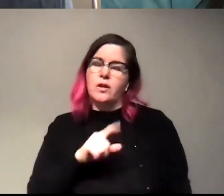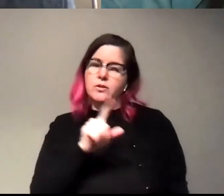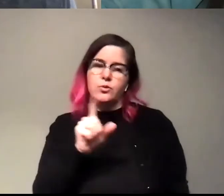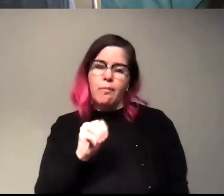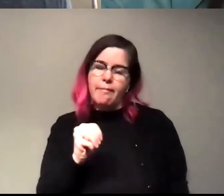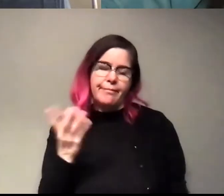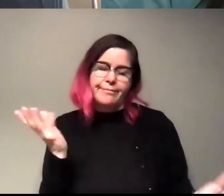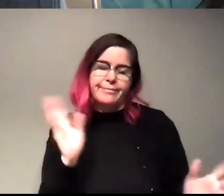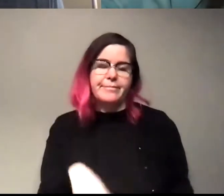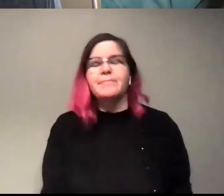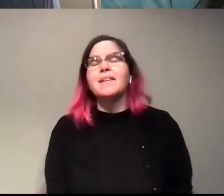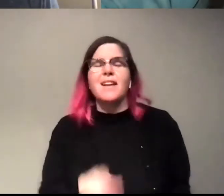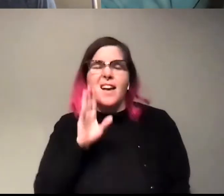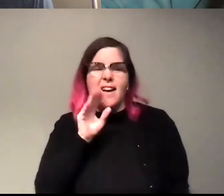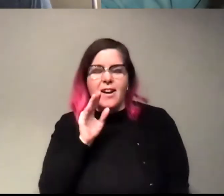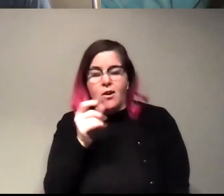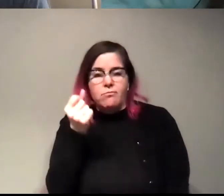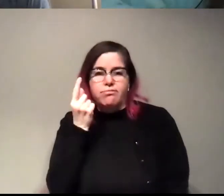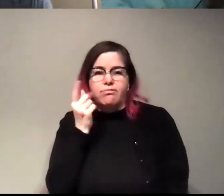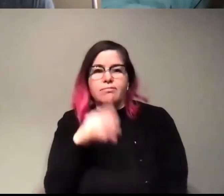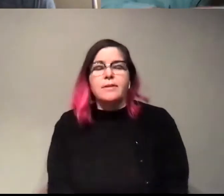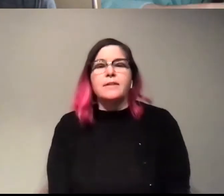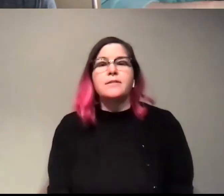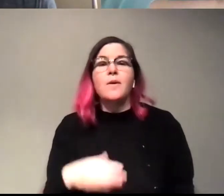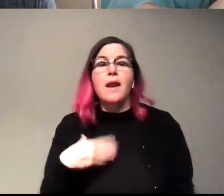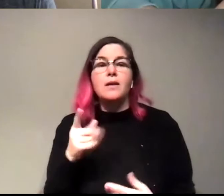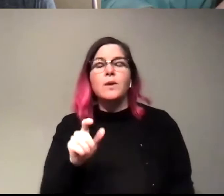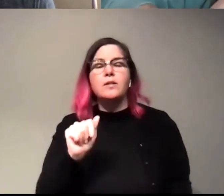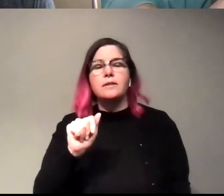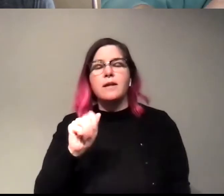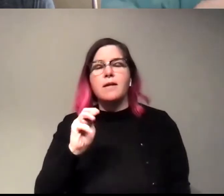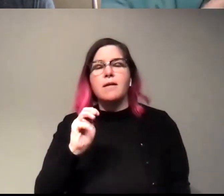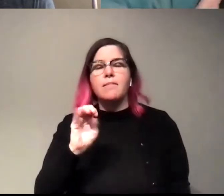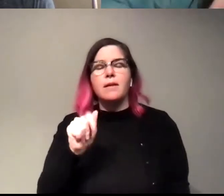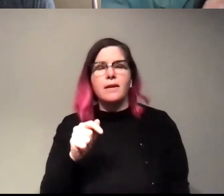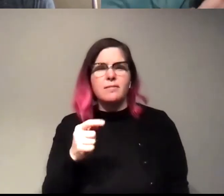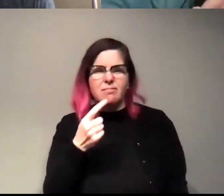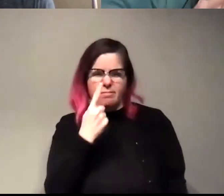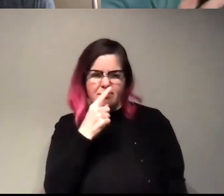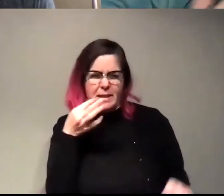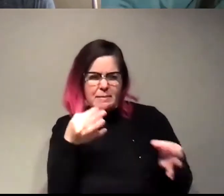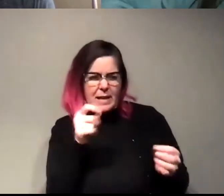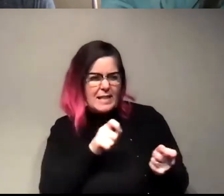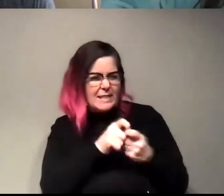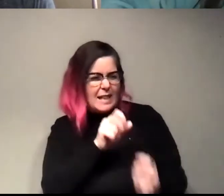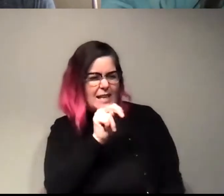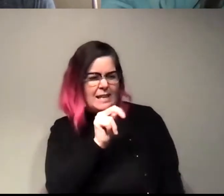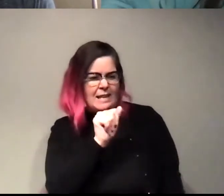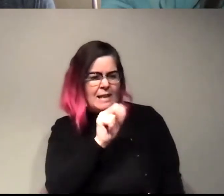I know it's, I get it. Okay. So the next question is from Amelia. Could you tell us exactly what a nanoparticle is?